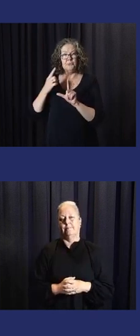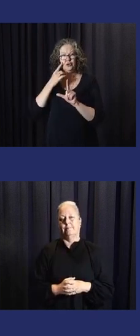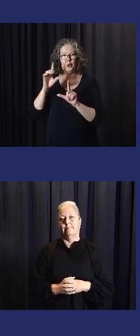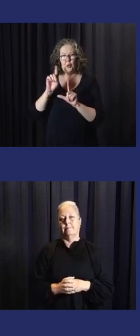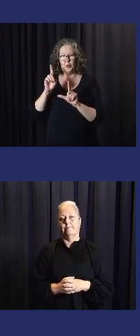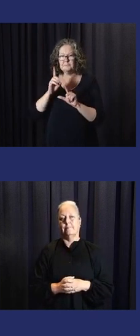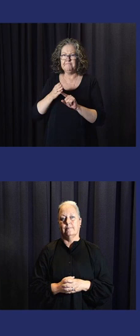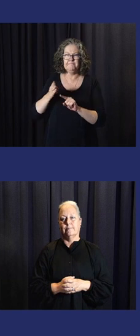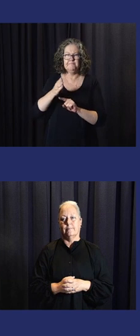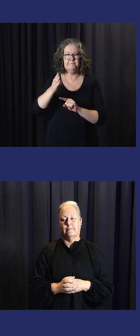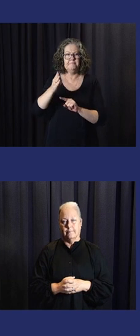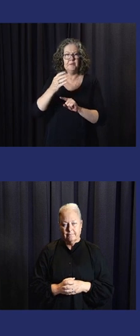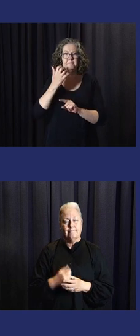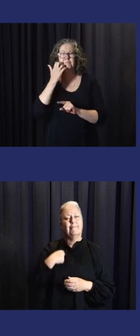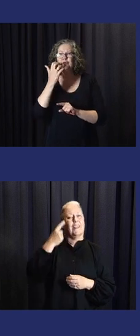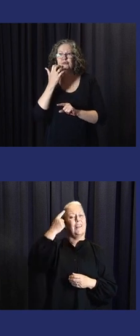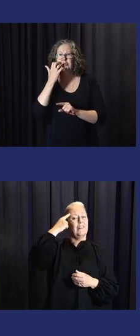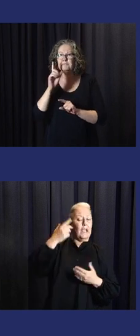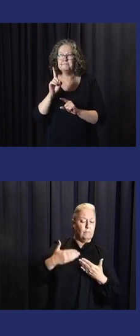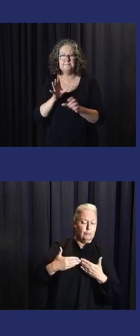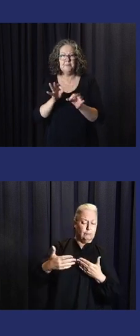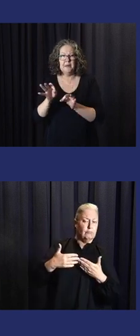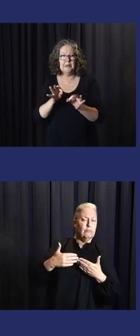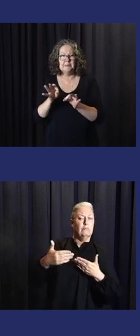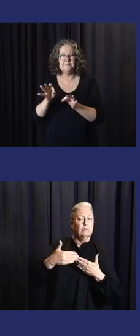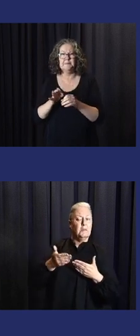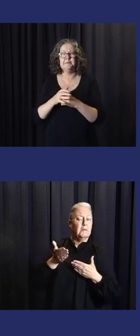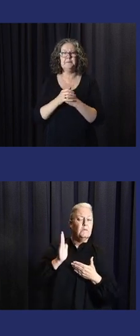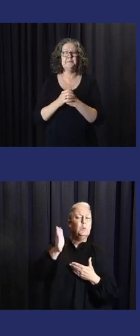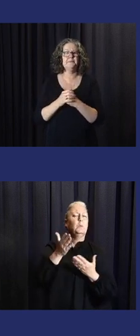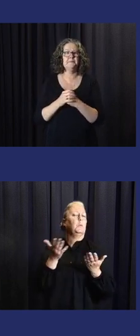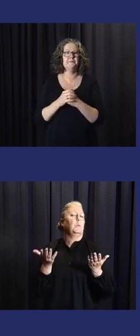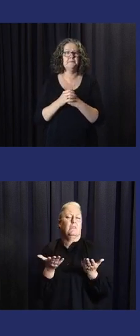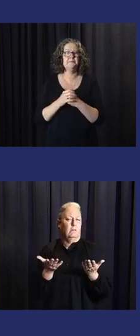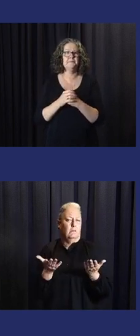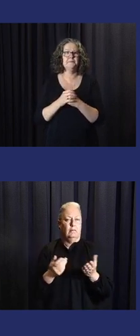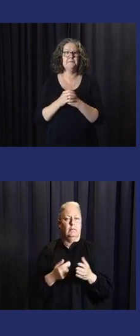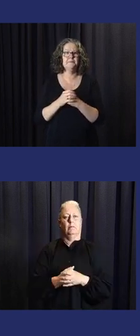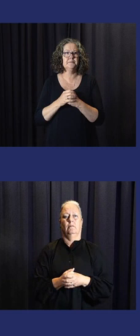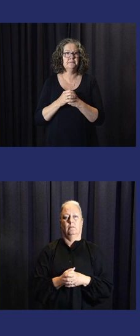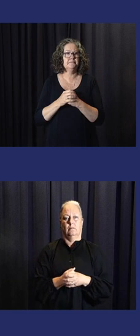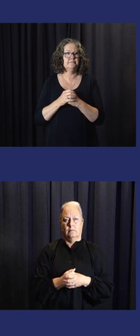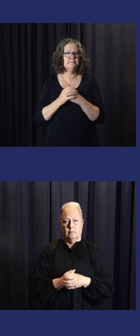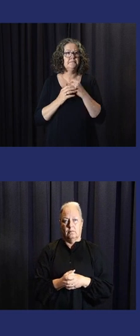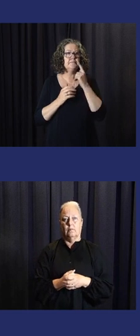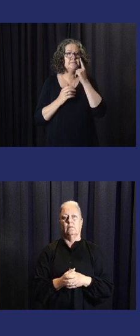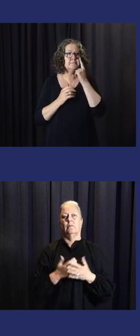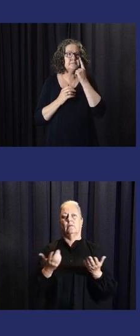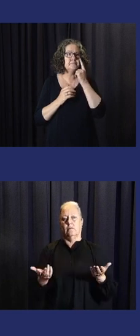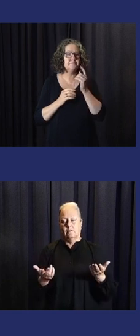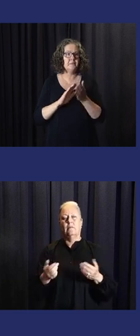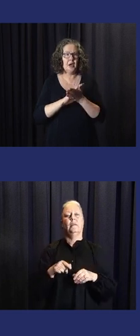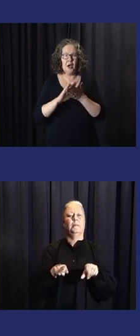And through this, we give us a way forward orientation in the future.